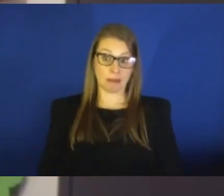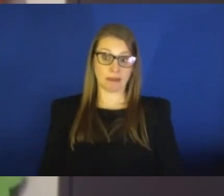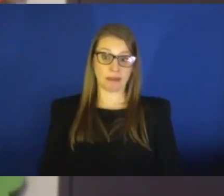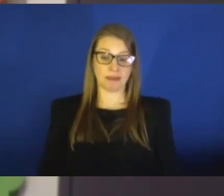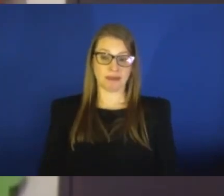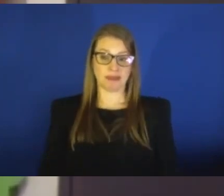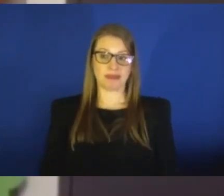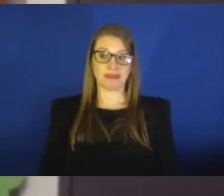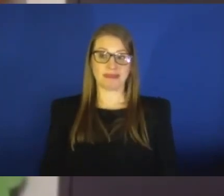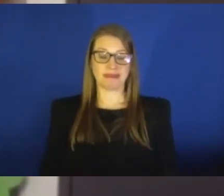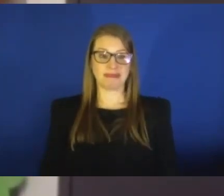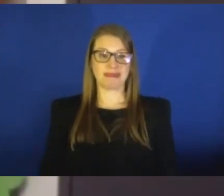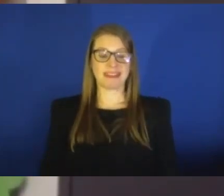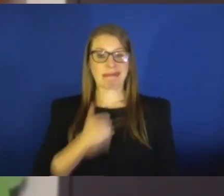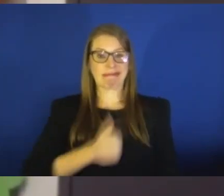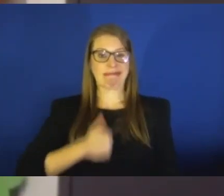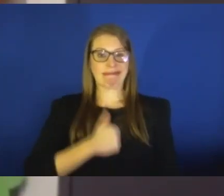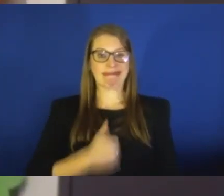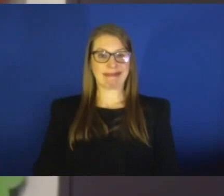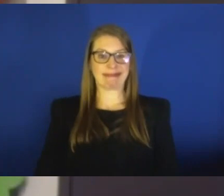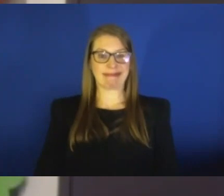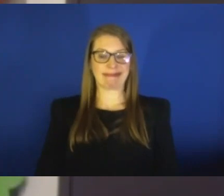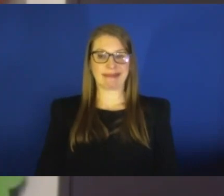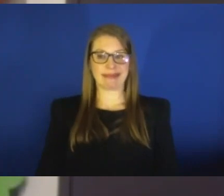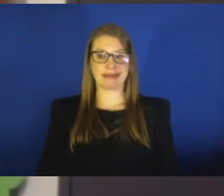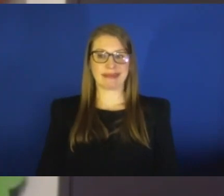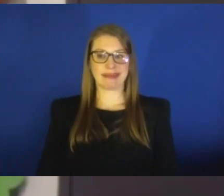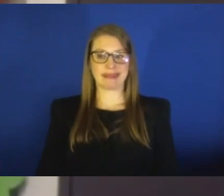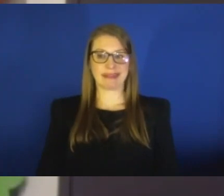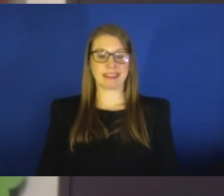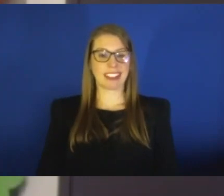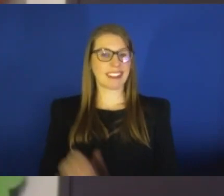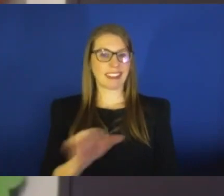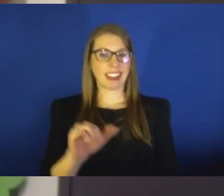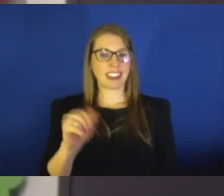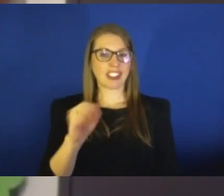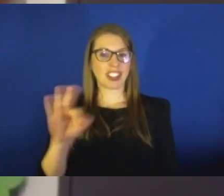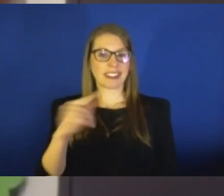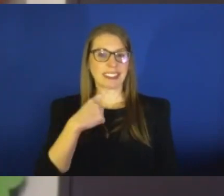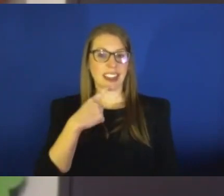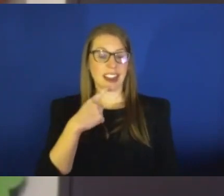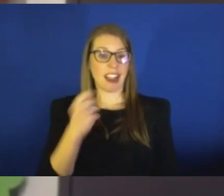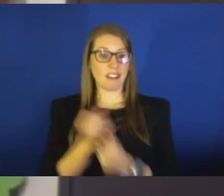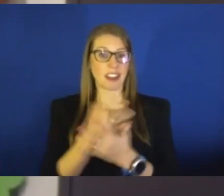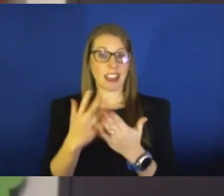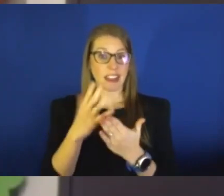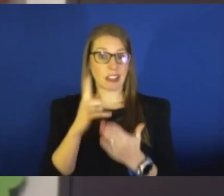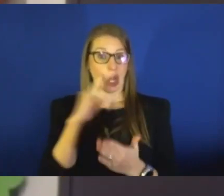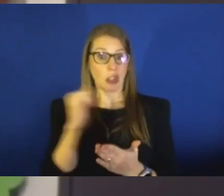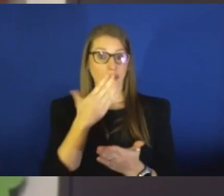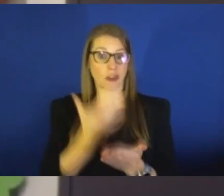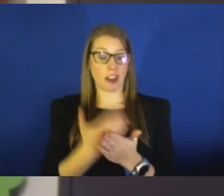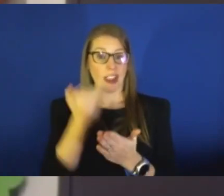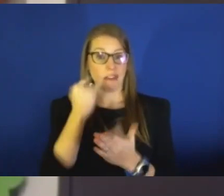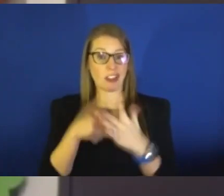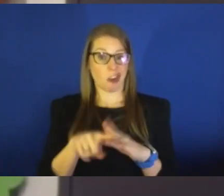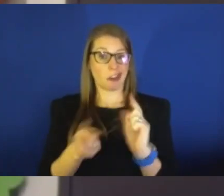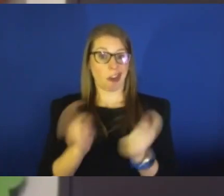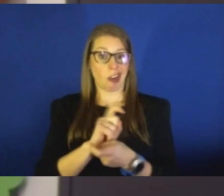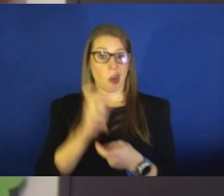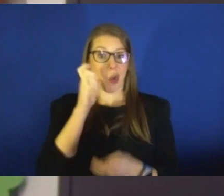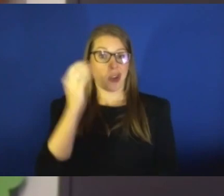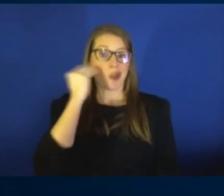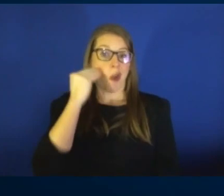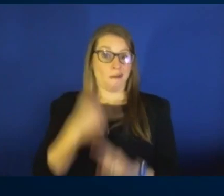Oh, I'm muted. There you go. All right. are, like Jeff said, things are looking good. If they start changing, you'll hear from us. Okay,